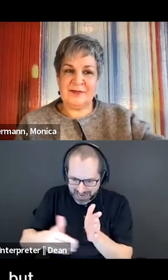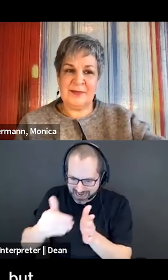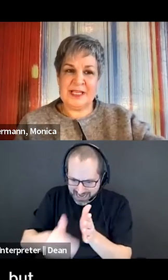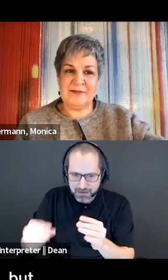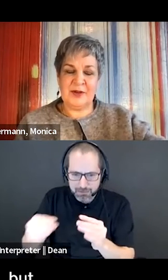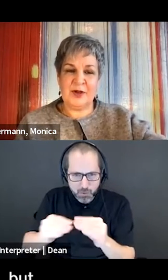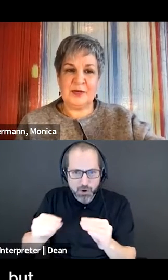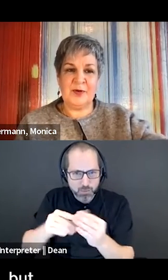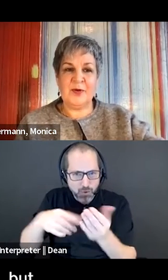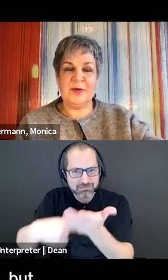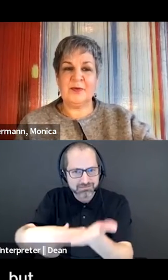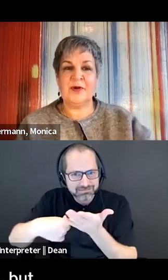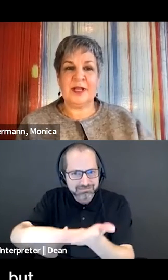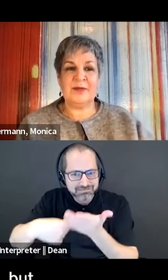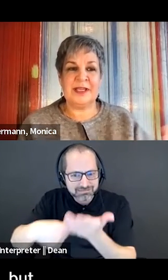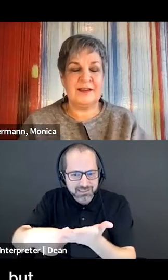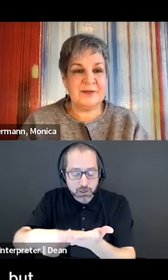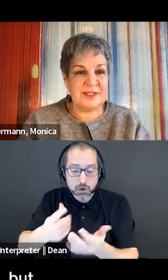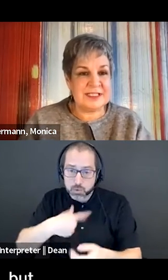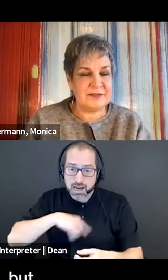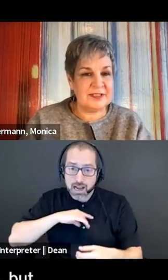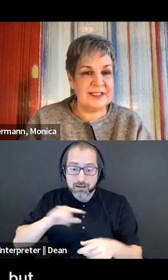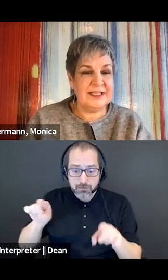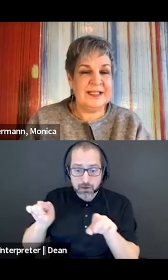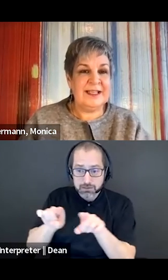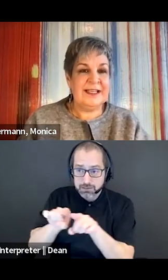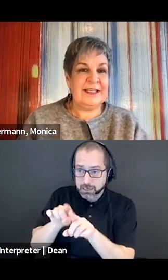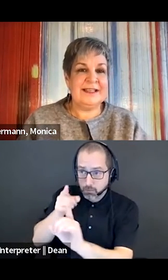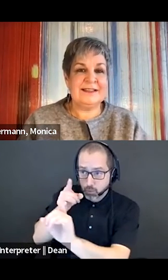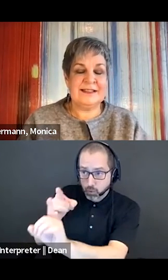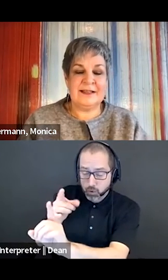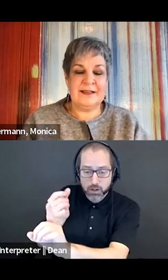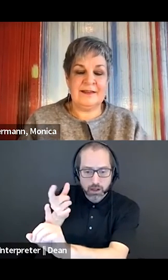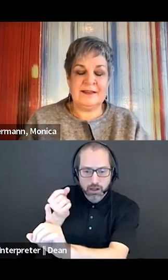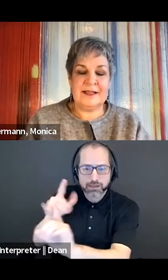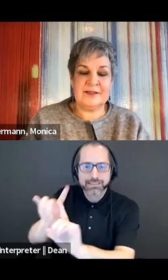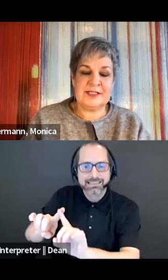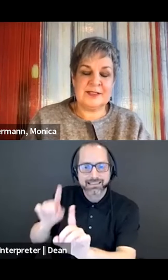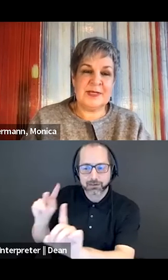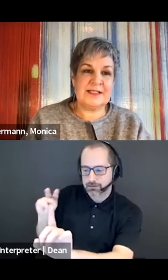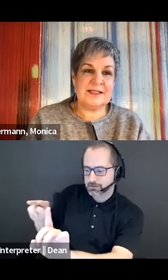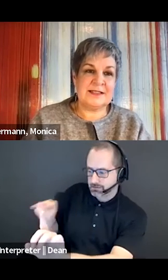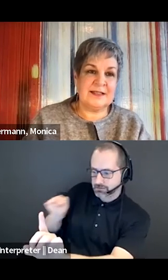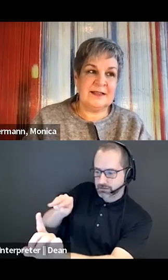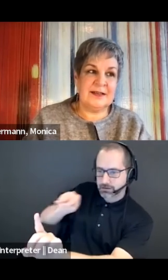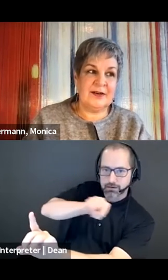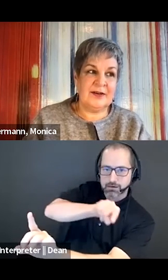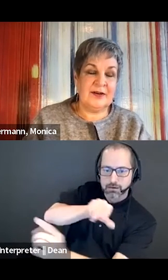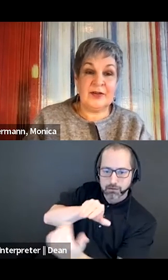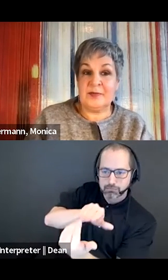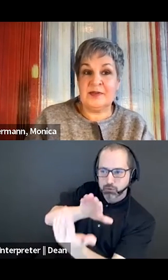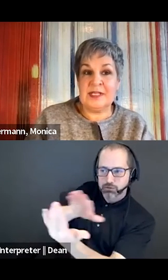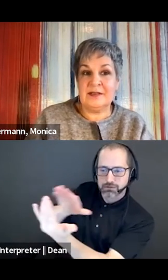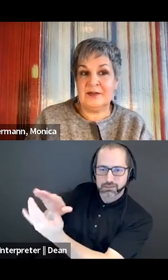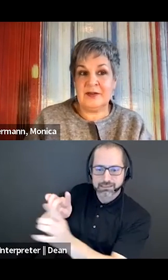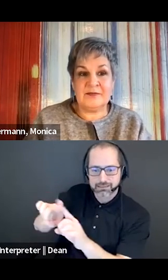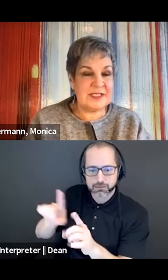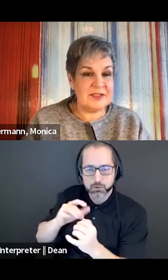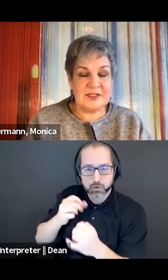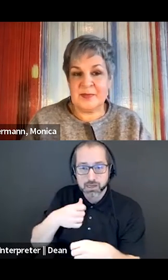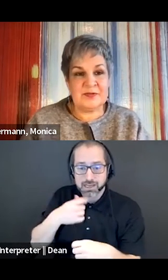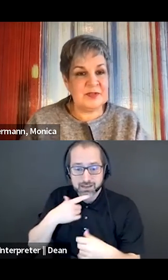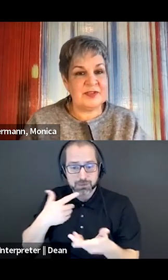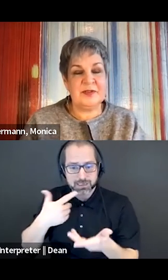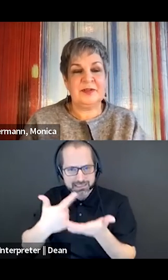may have a common goal, but we're all coming at it really differently. And I think that just makes our community and our